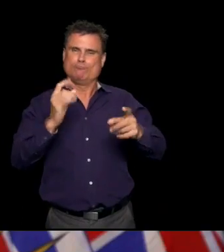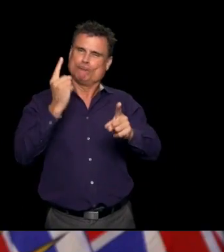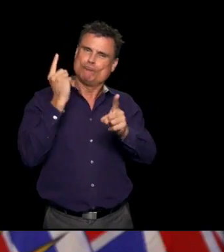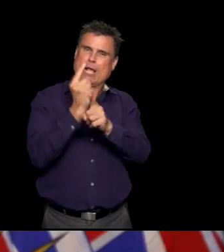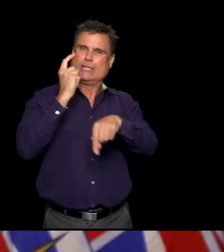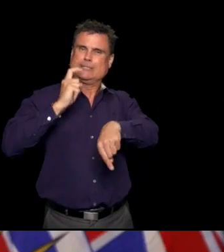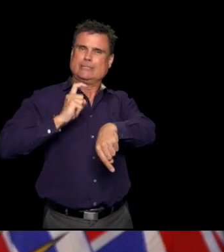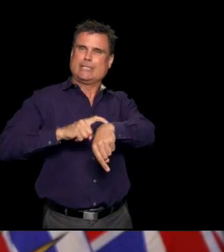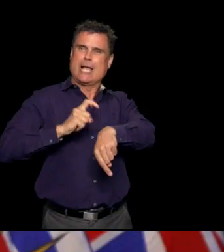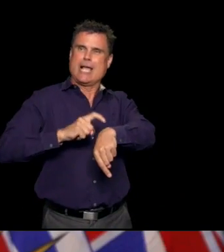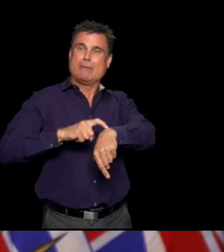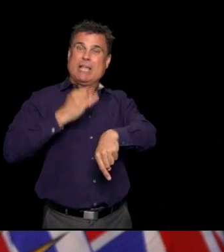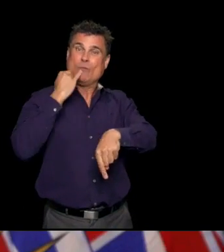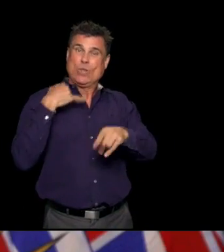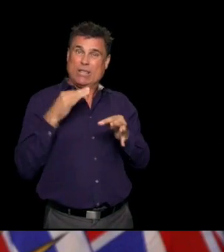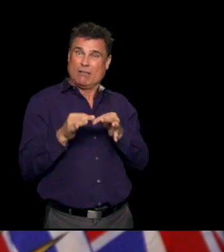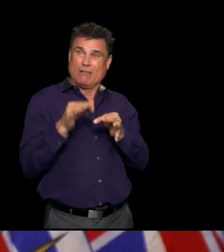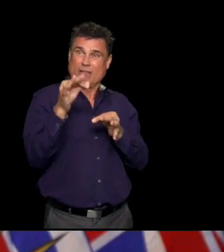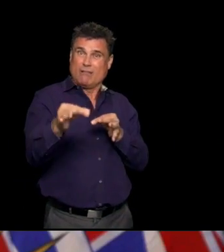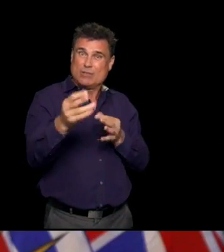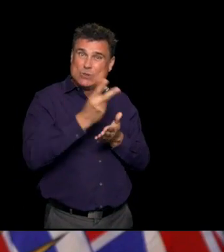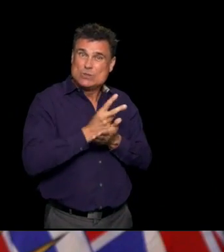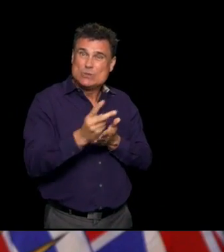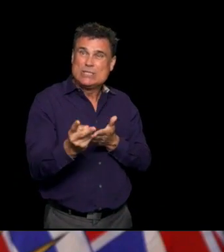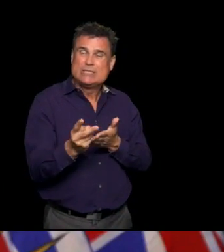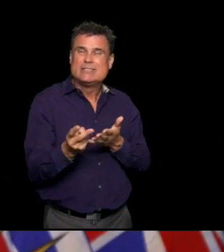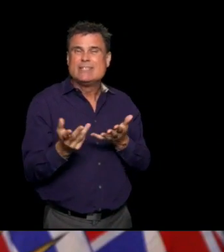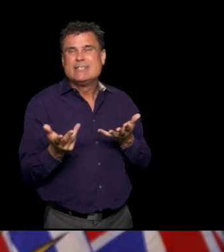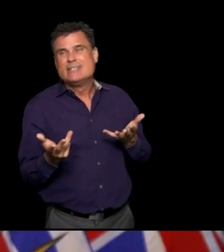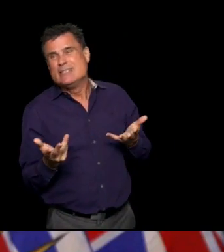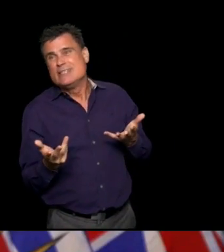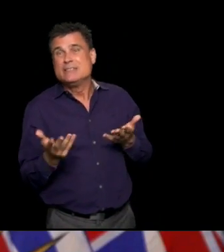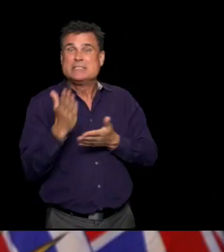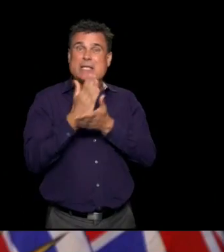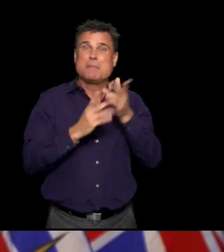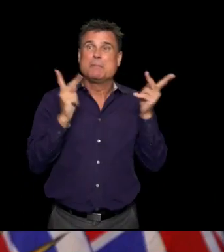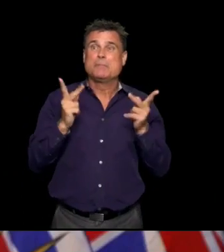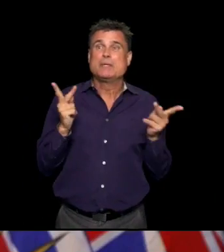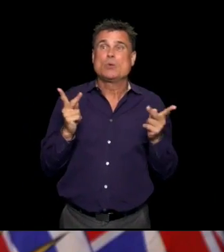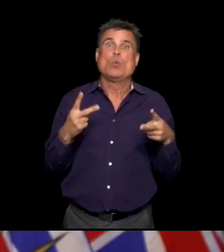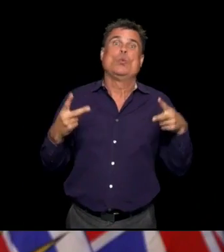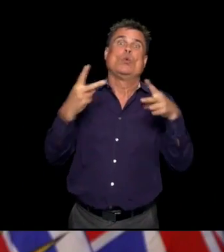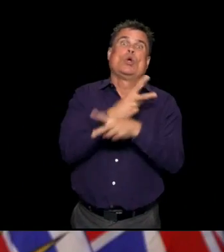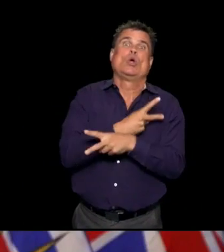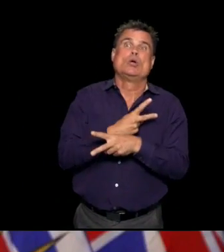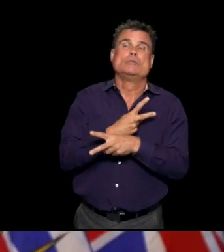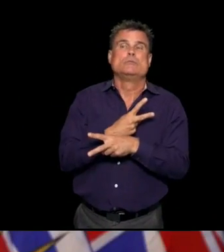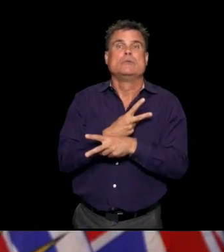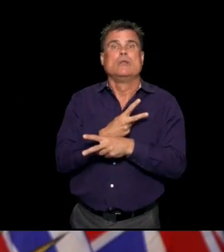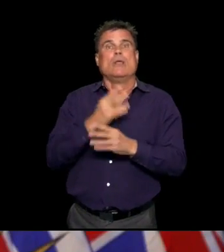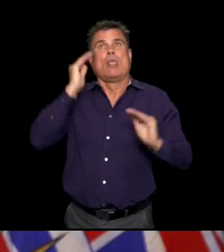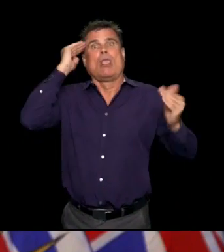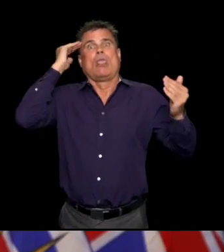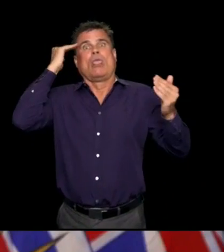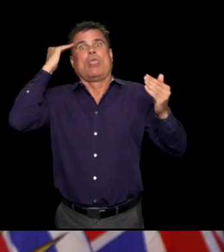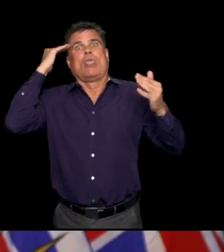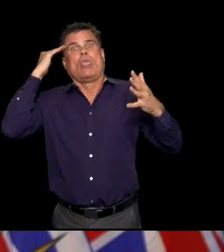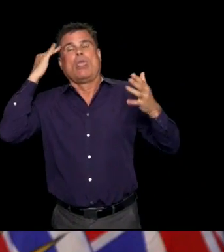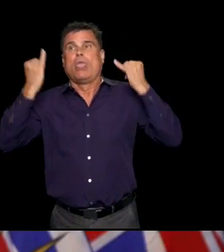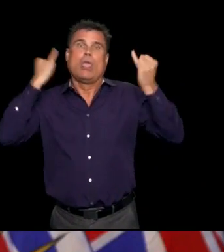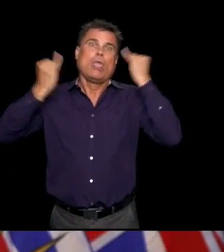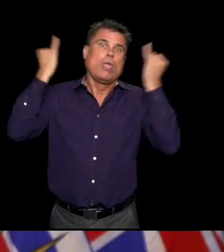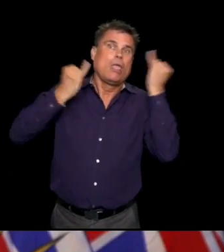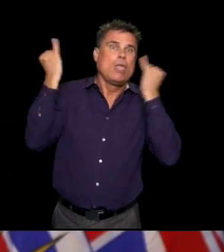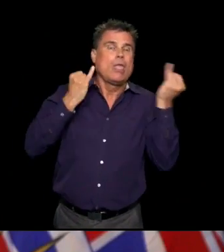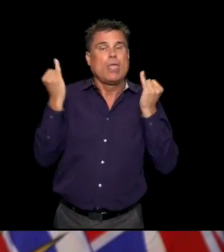there's any perfect time. Whether we push it out two weeks, that's just going to give some people more anxiety for longer. You know